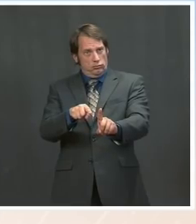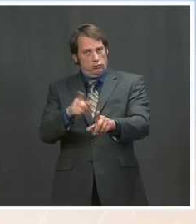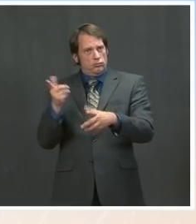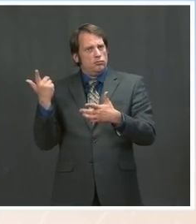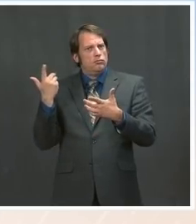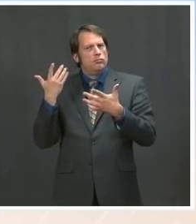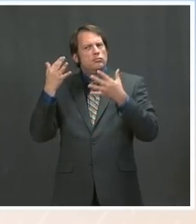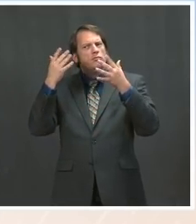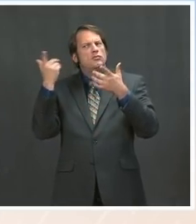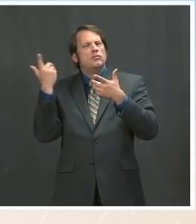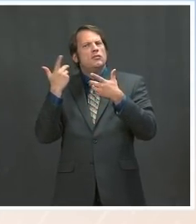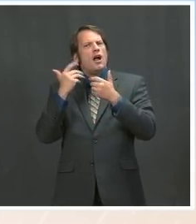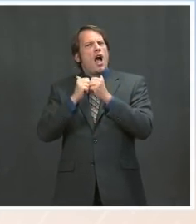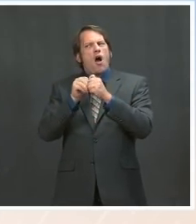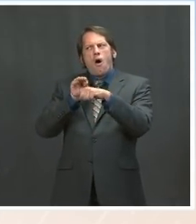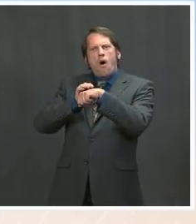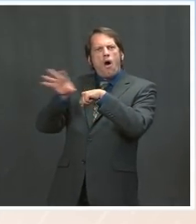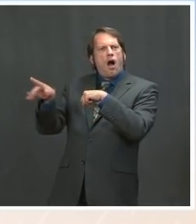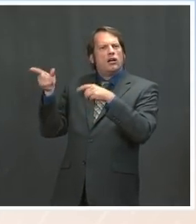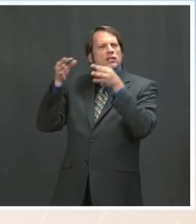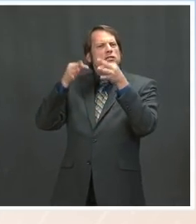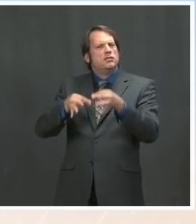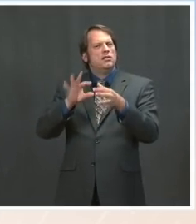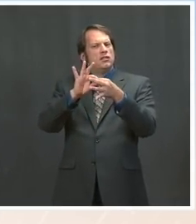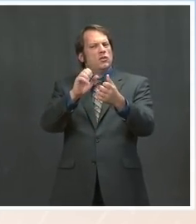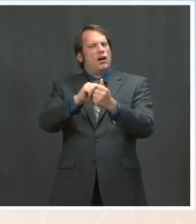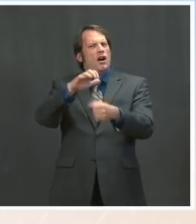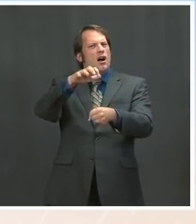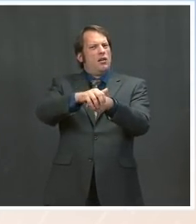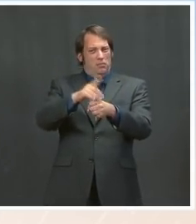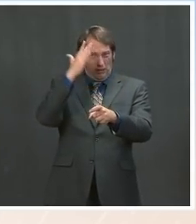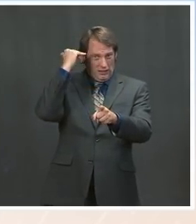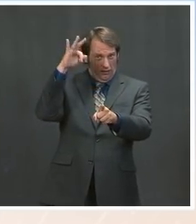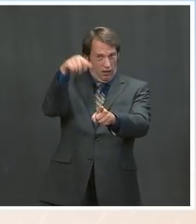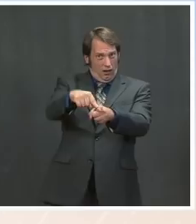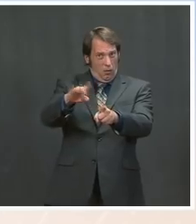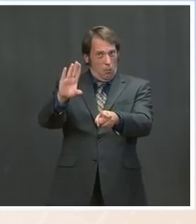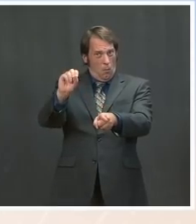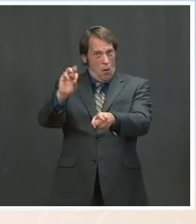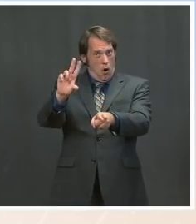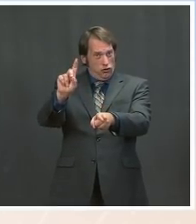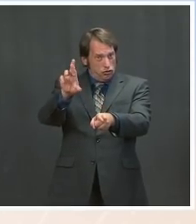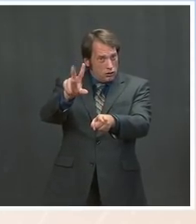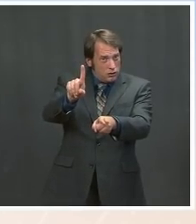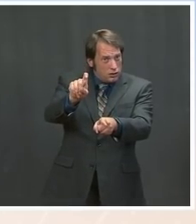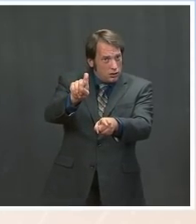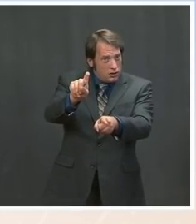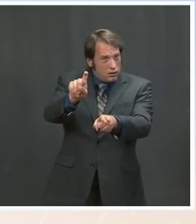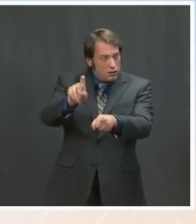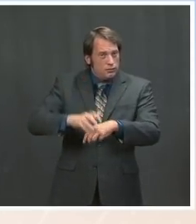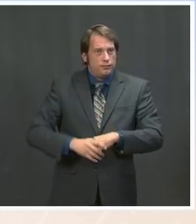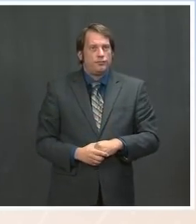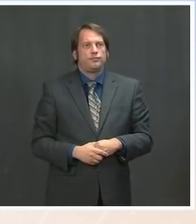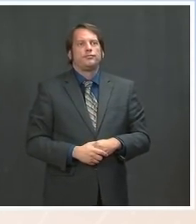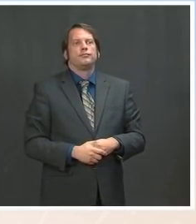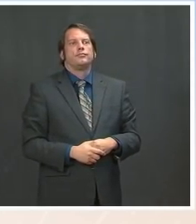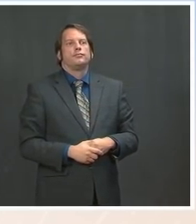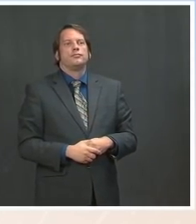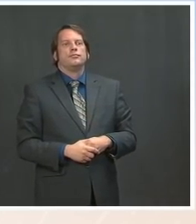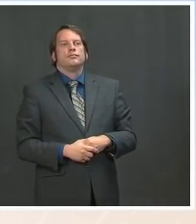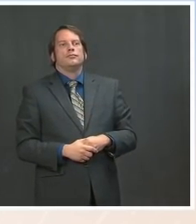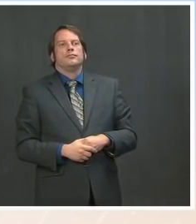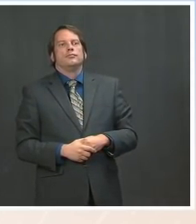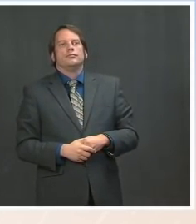just a little bit — and hopefully this will be helpful to you — during the transition, our team made an assessment of what our